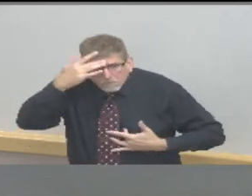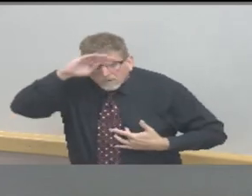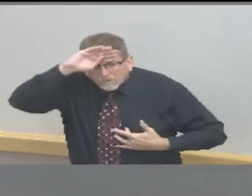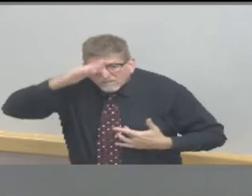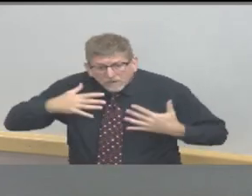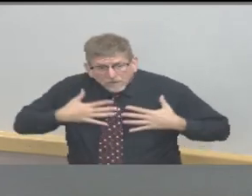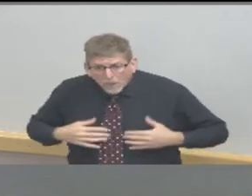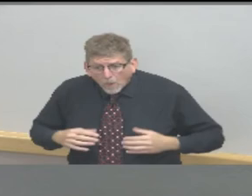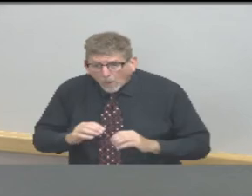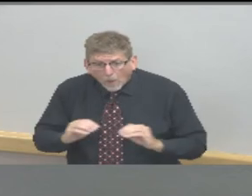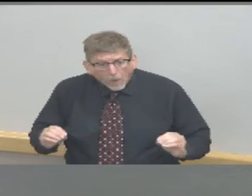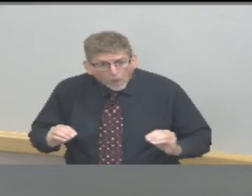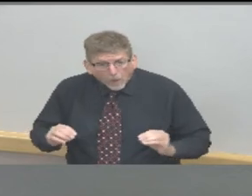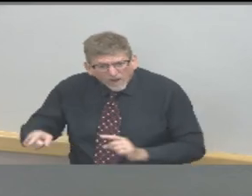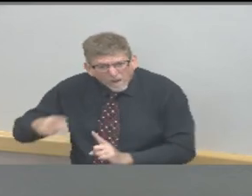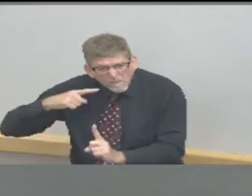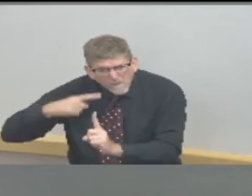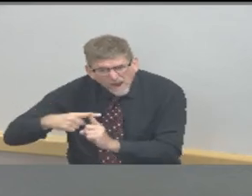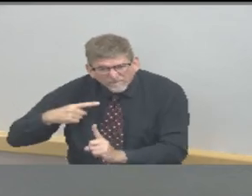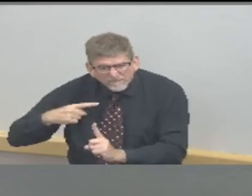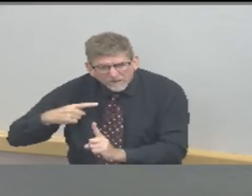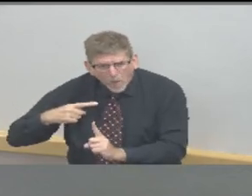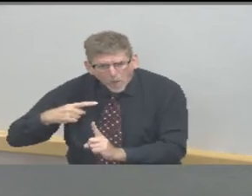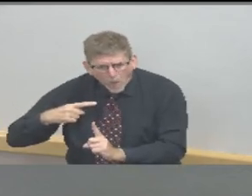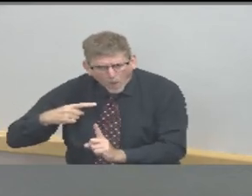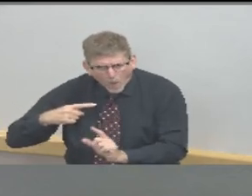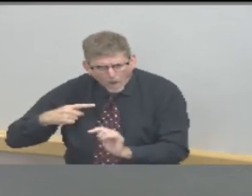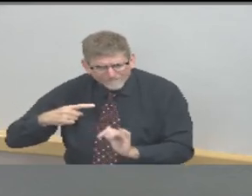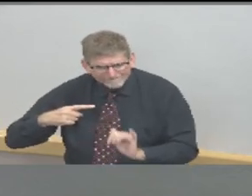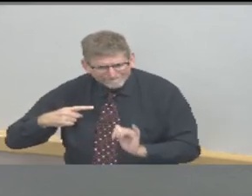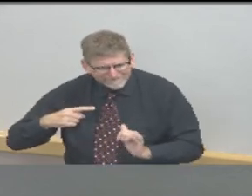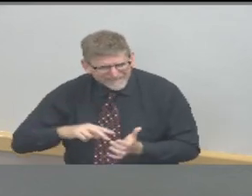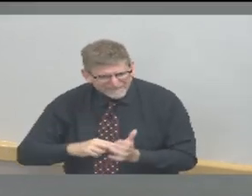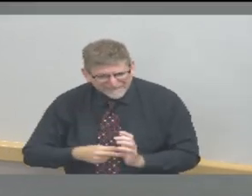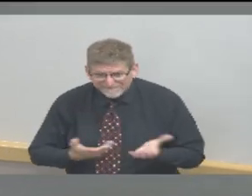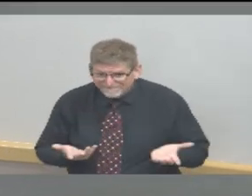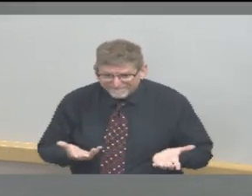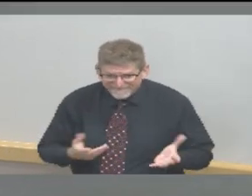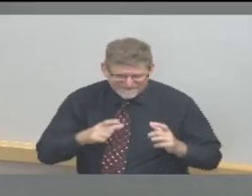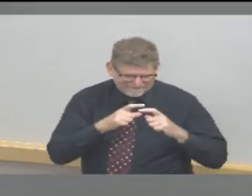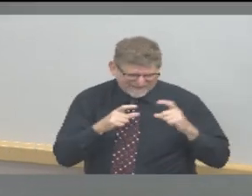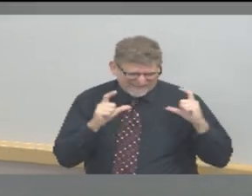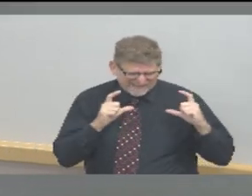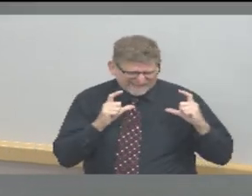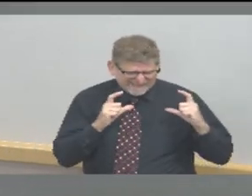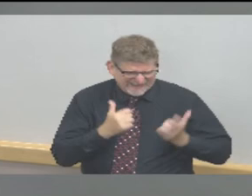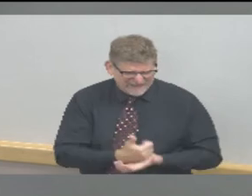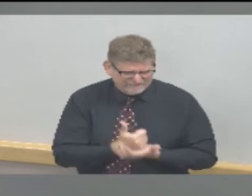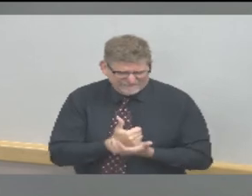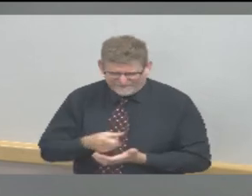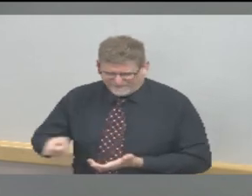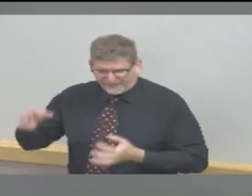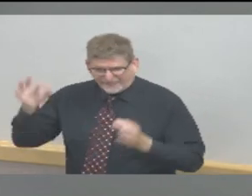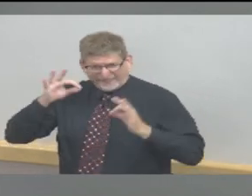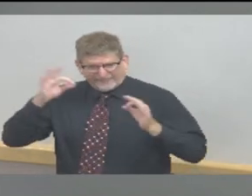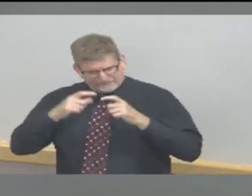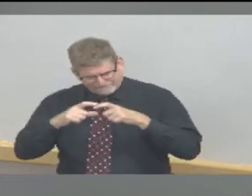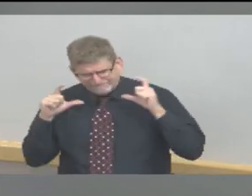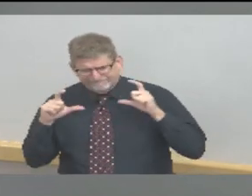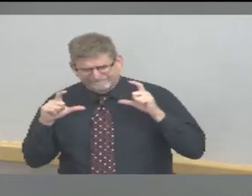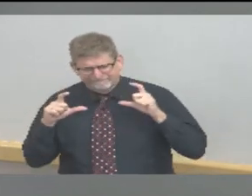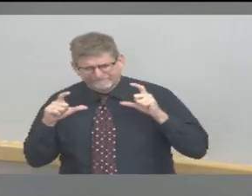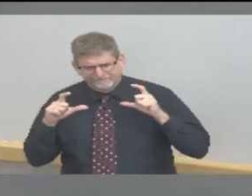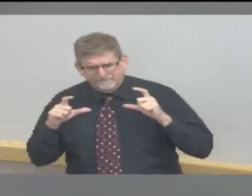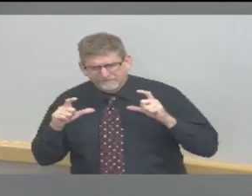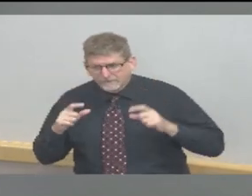importance of wearing masks when in public settings when I wear a mask in public setting in a public